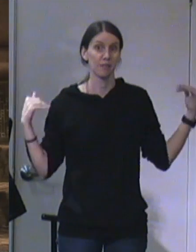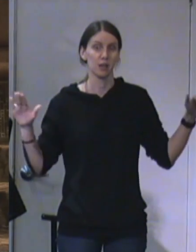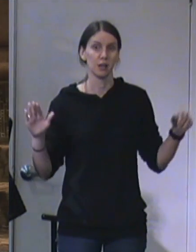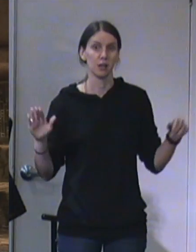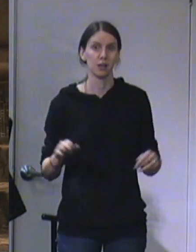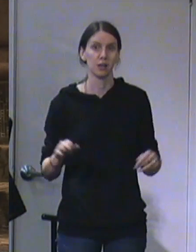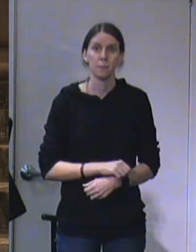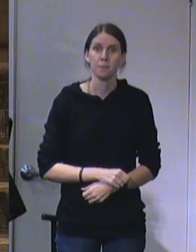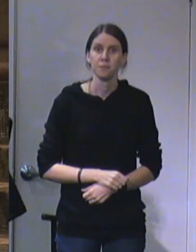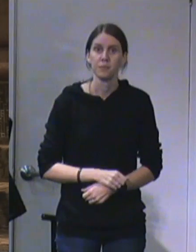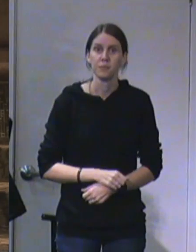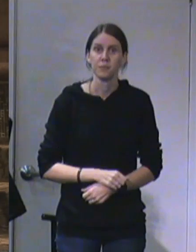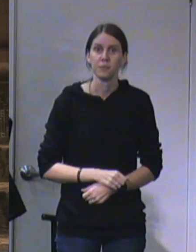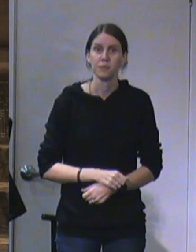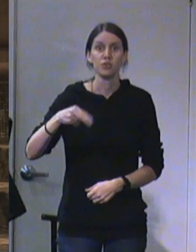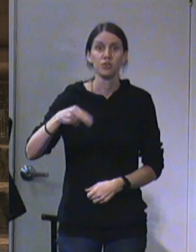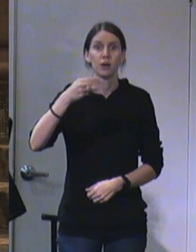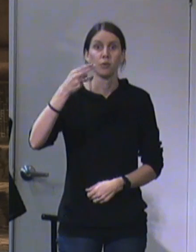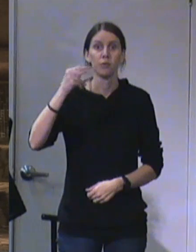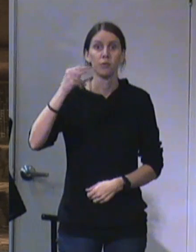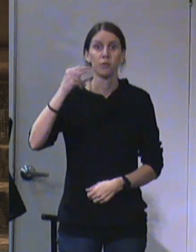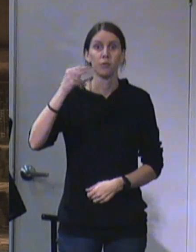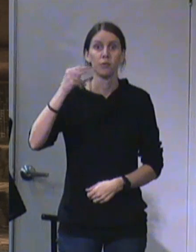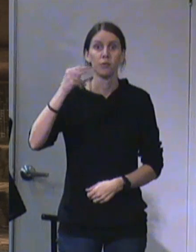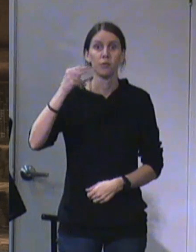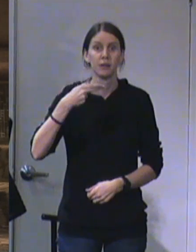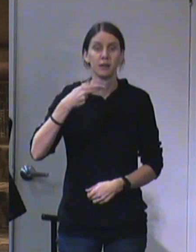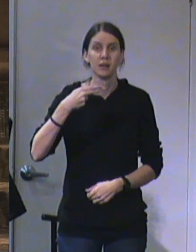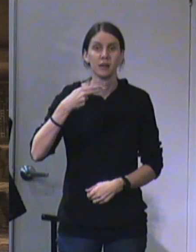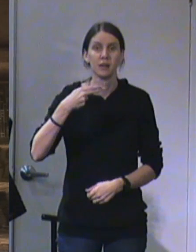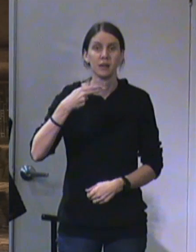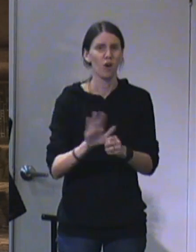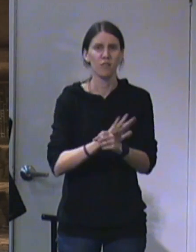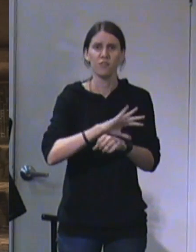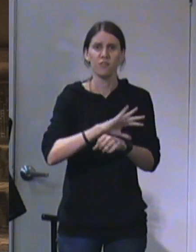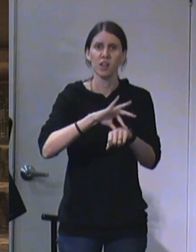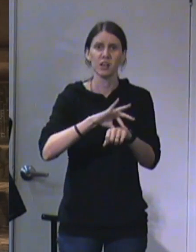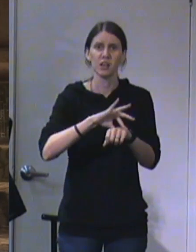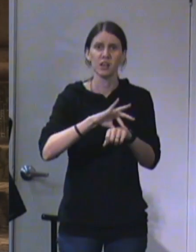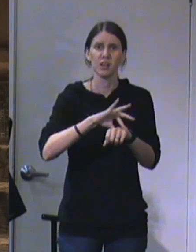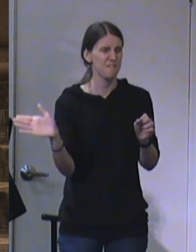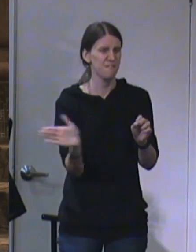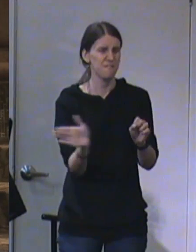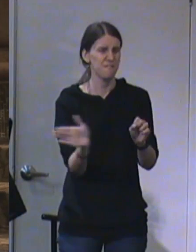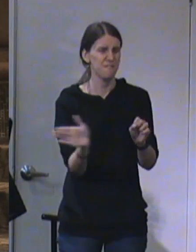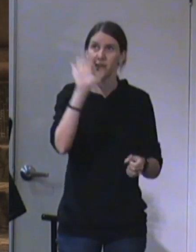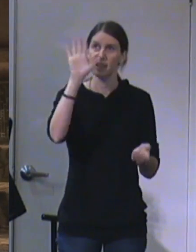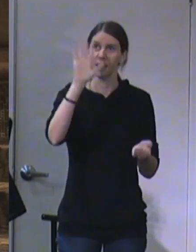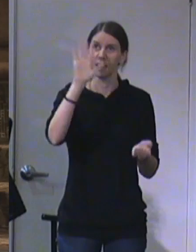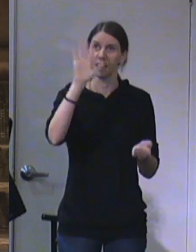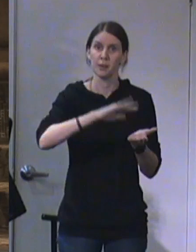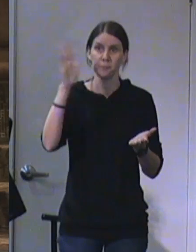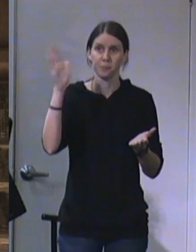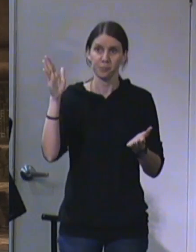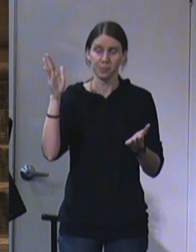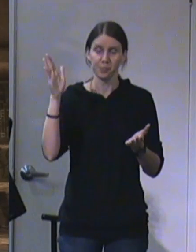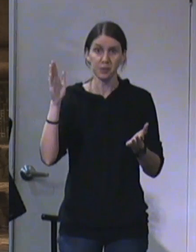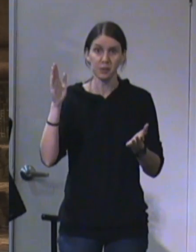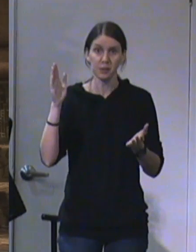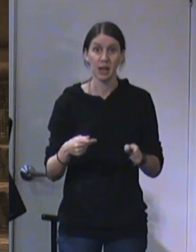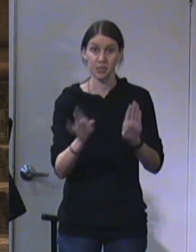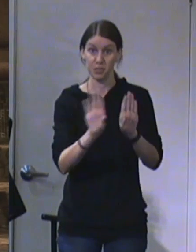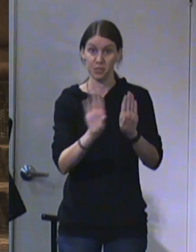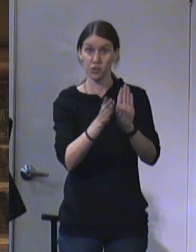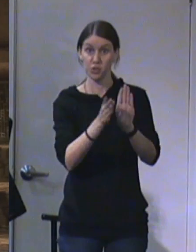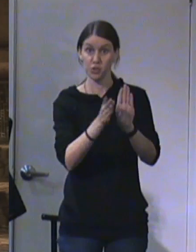Saba. And he says, The whole earth is full of his glory. The post of the